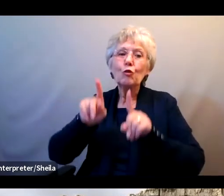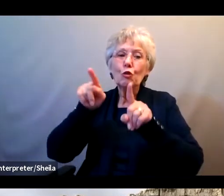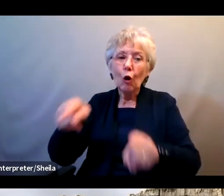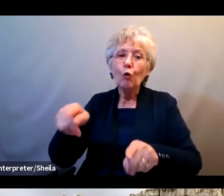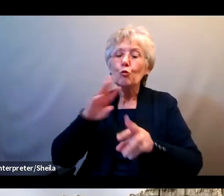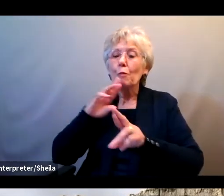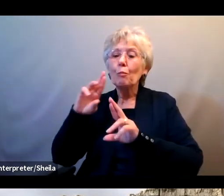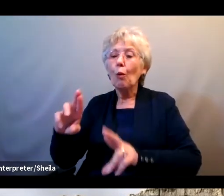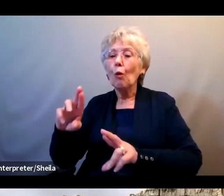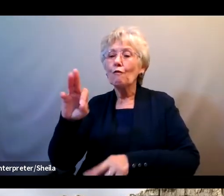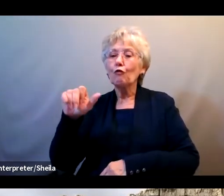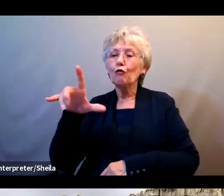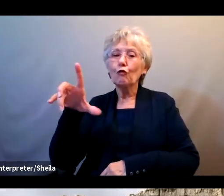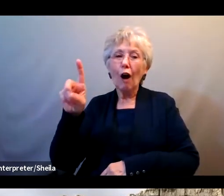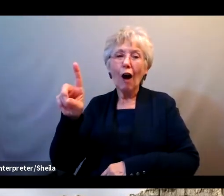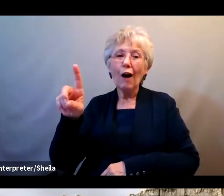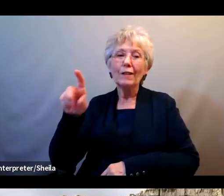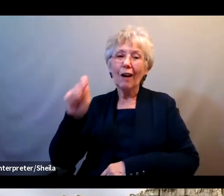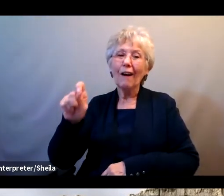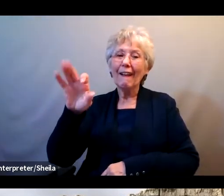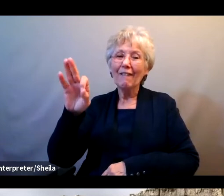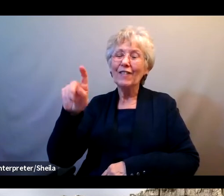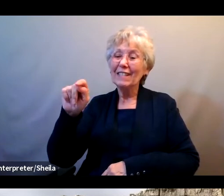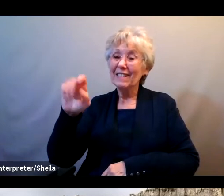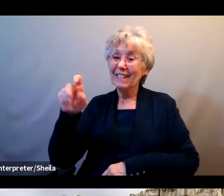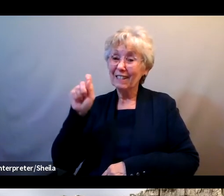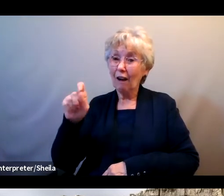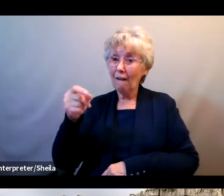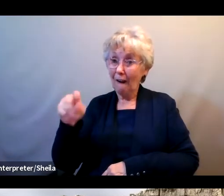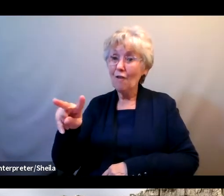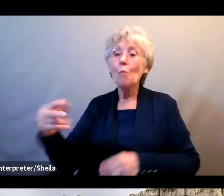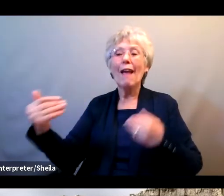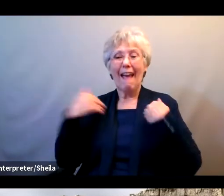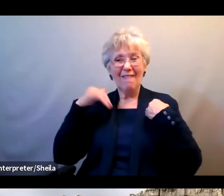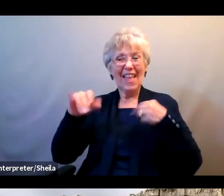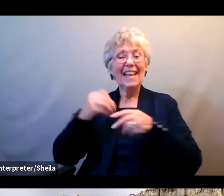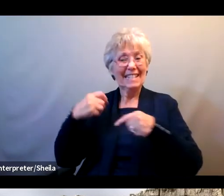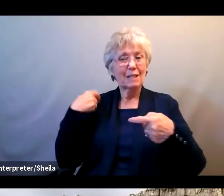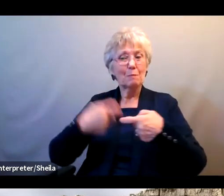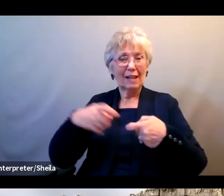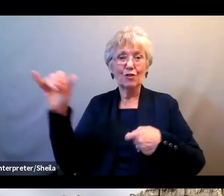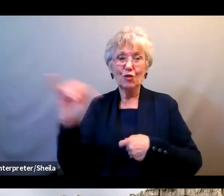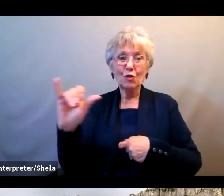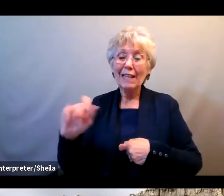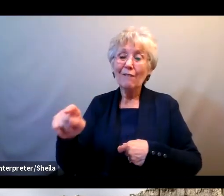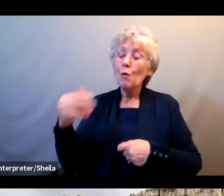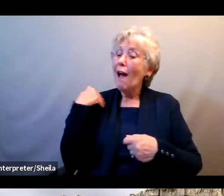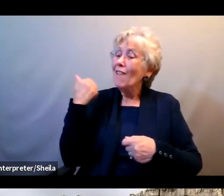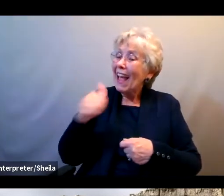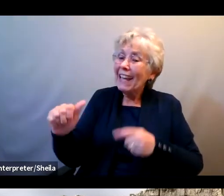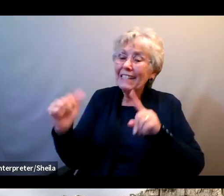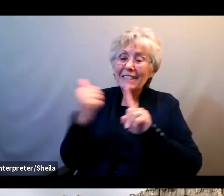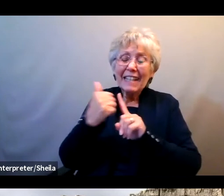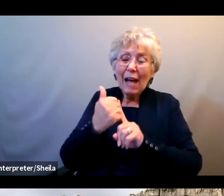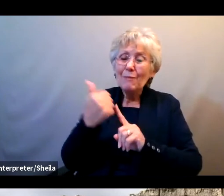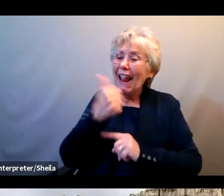.gov. We have it available in Spanish as well. If you see any of these scams or have anything to report to